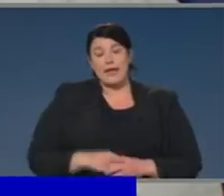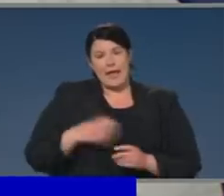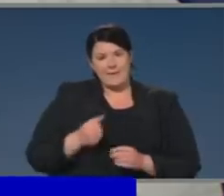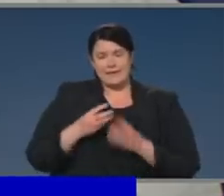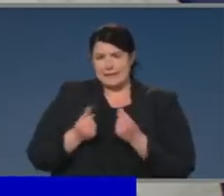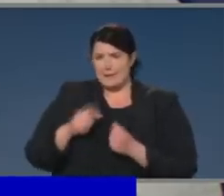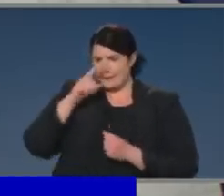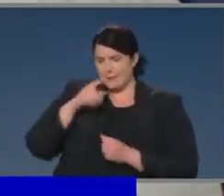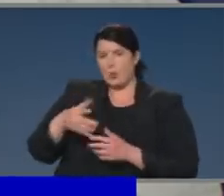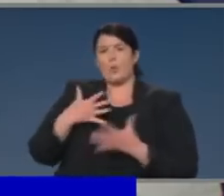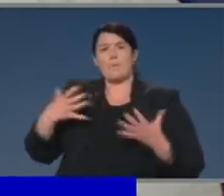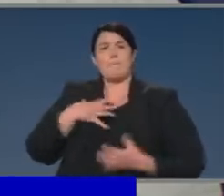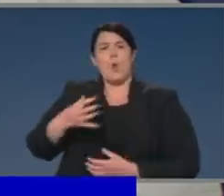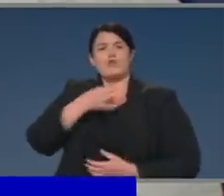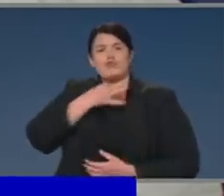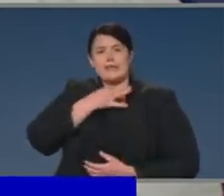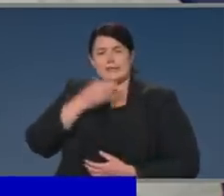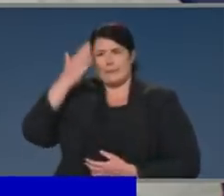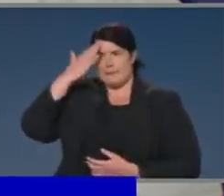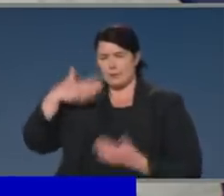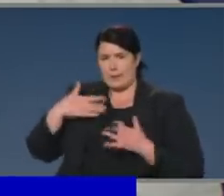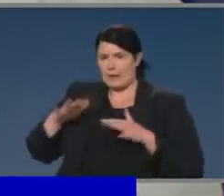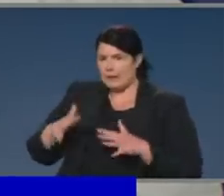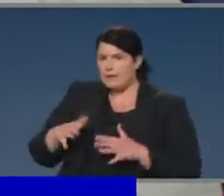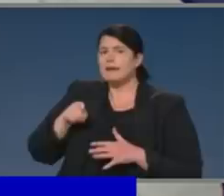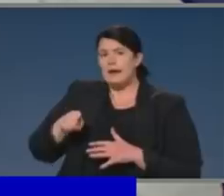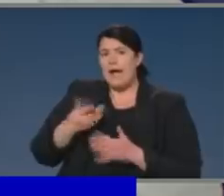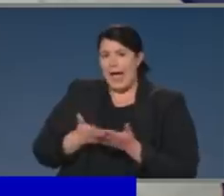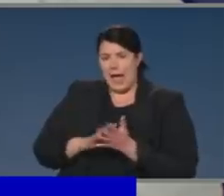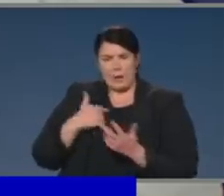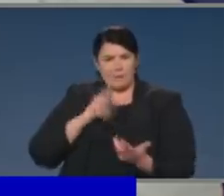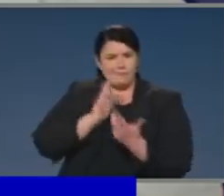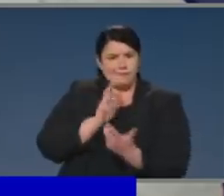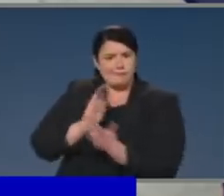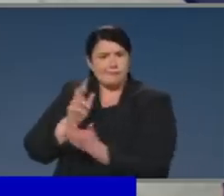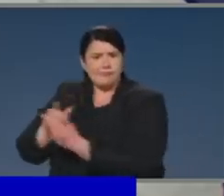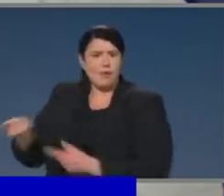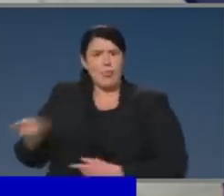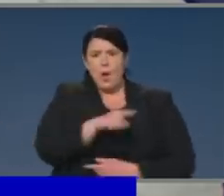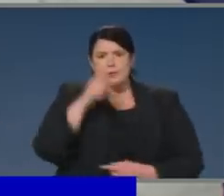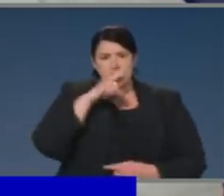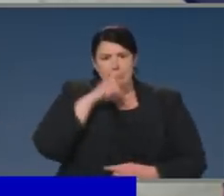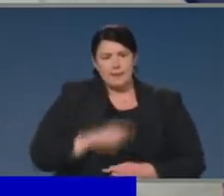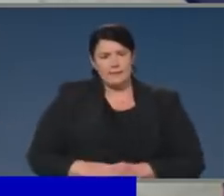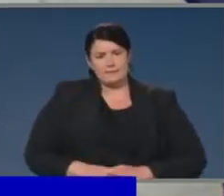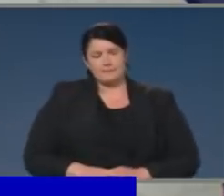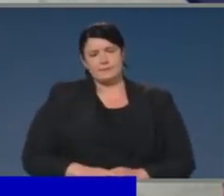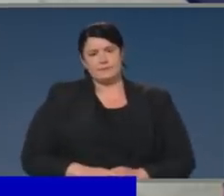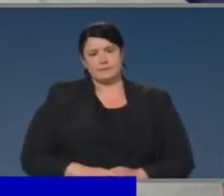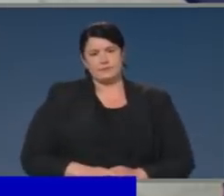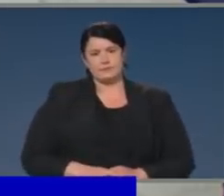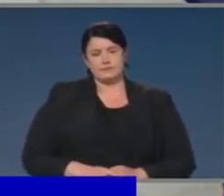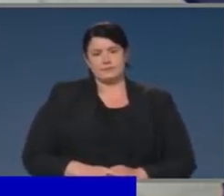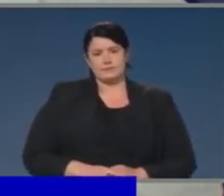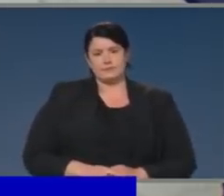groups, and we need to meet the needs of those vulnerable groups. And we heard about the fact that you can't do mental health, you